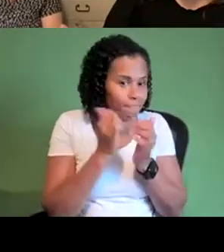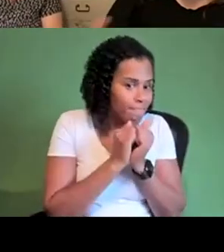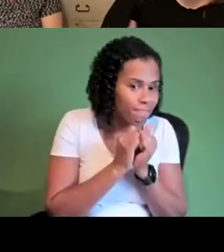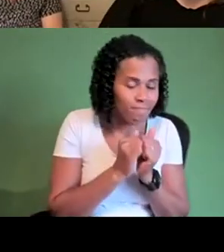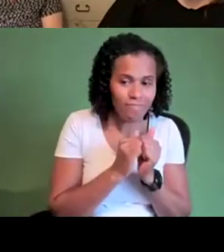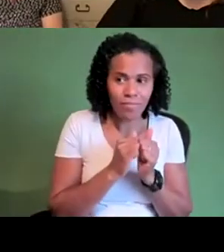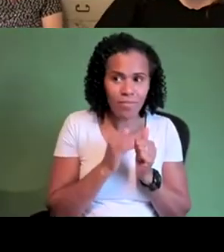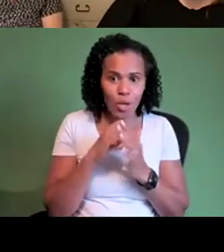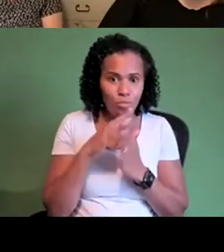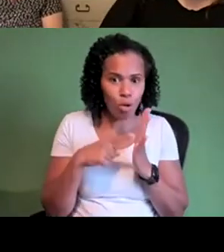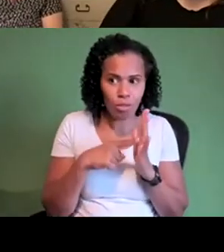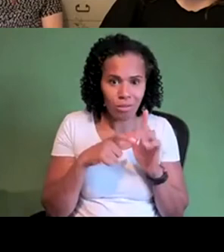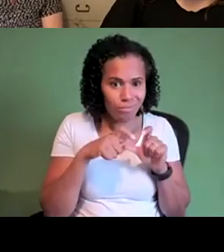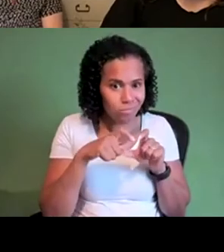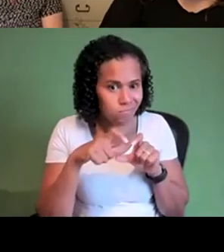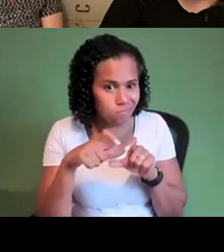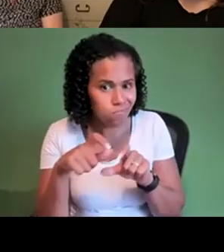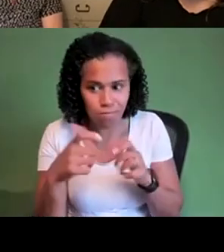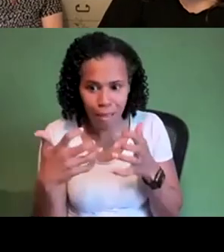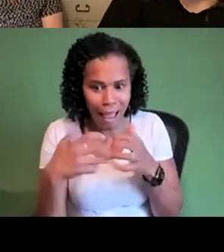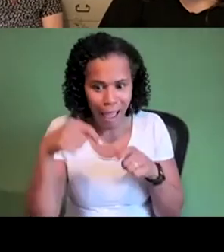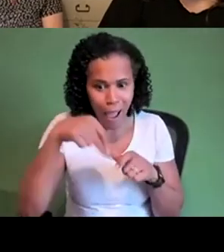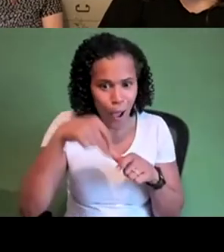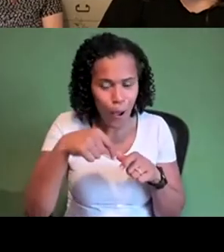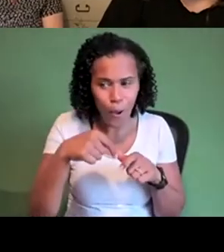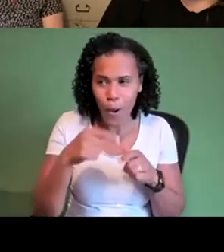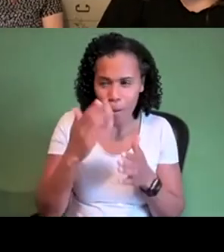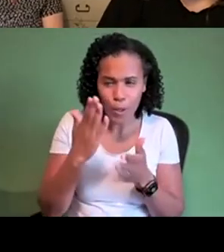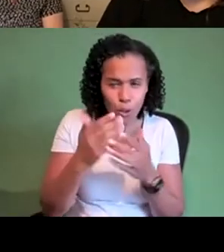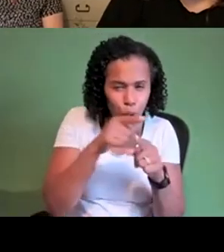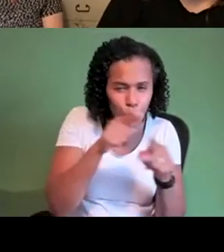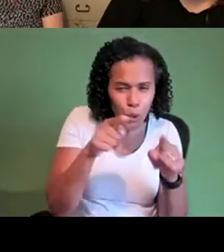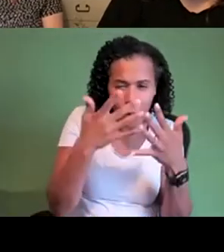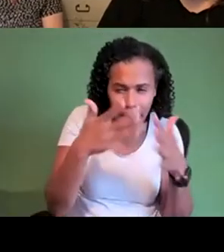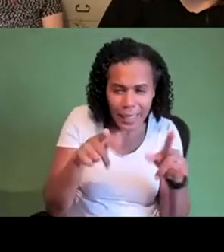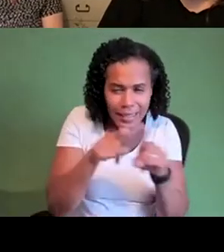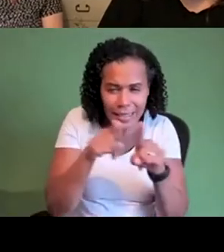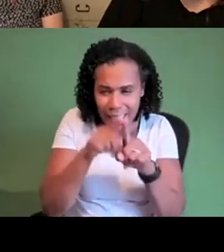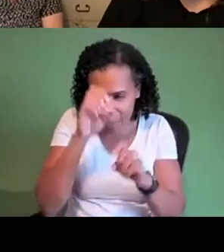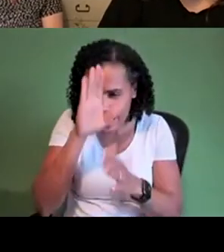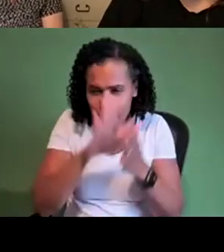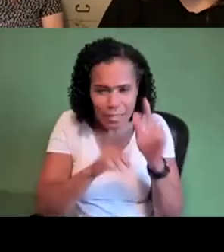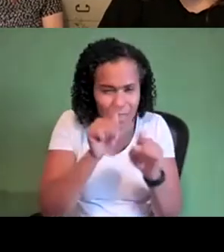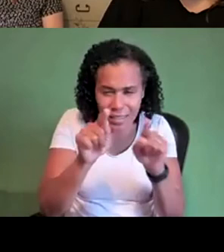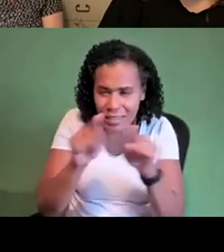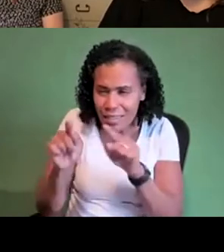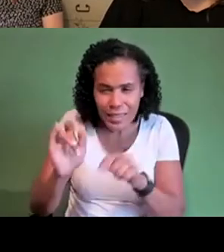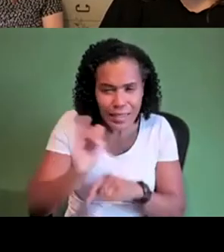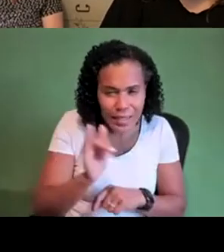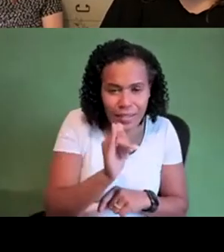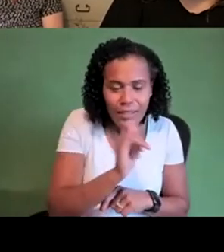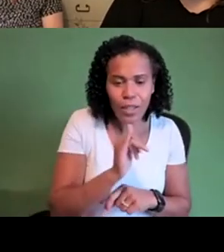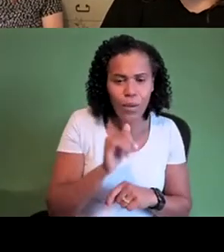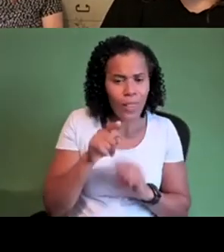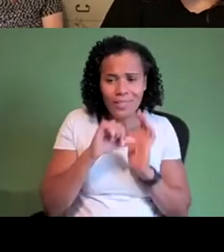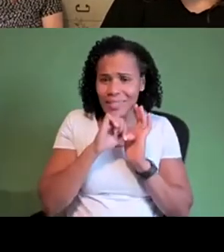and you know i think that's really hard as well in terms of creating